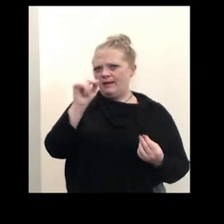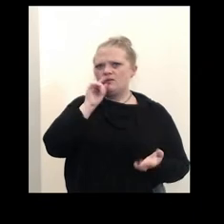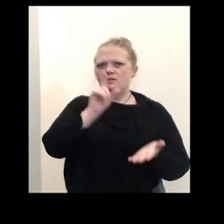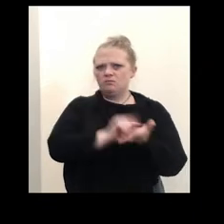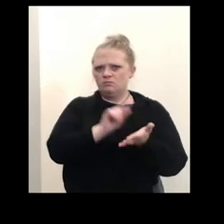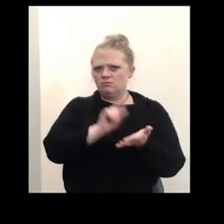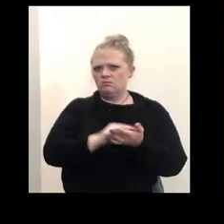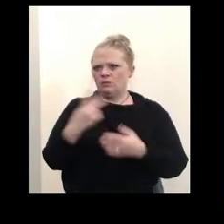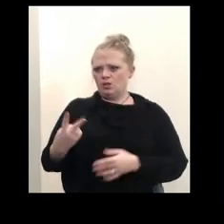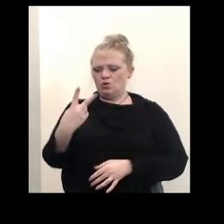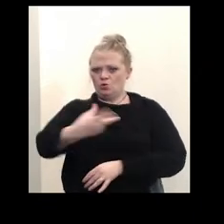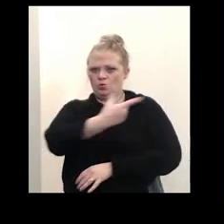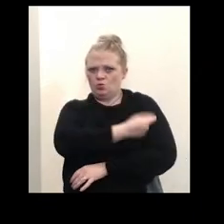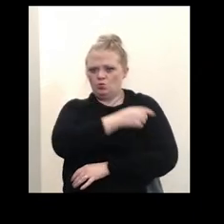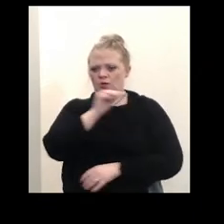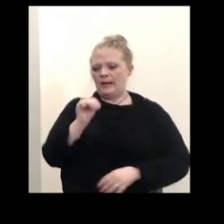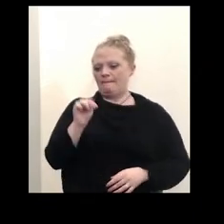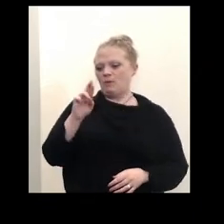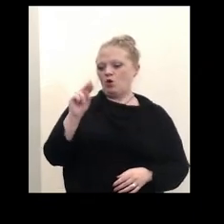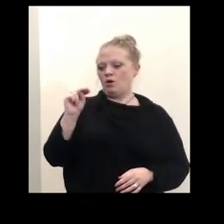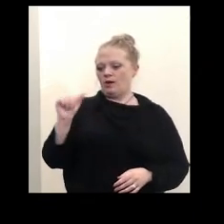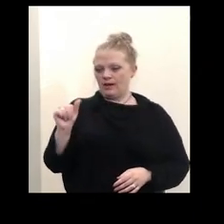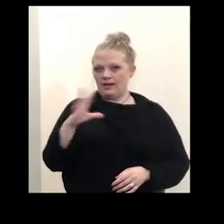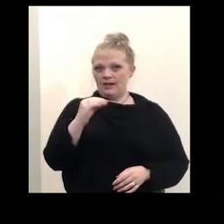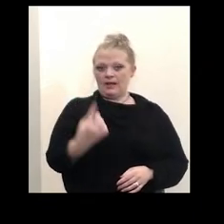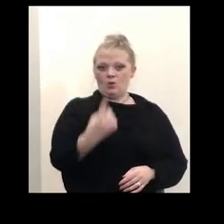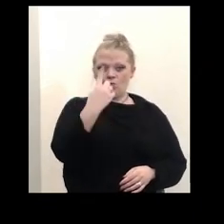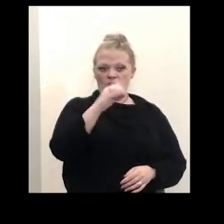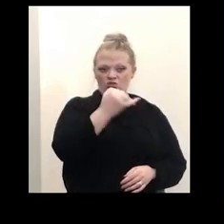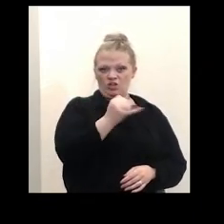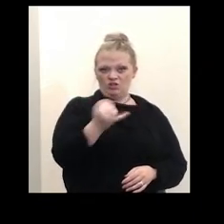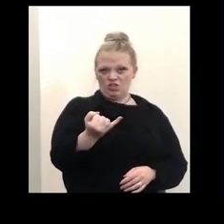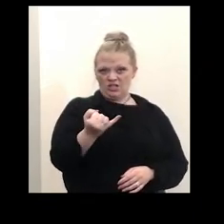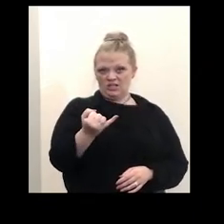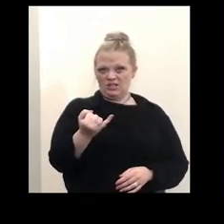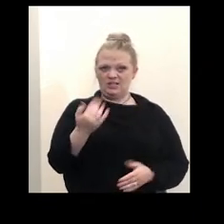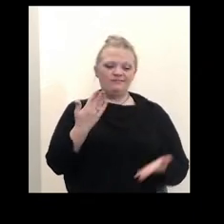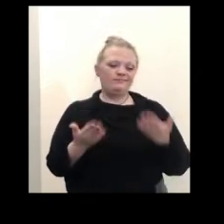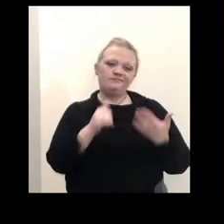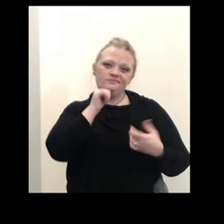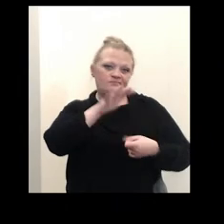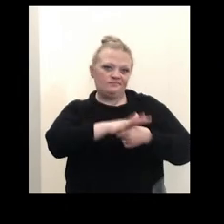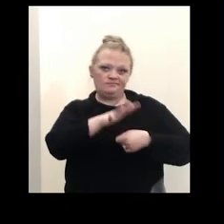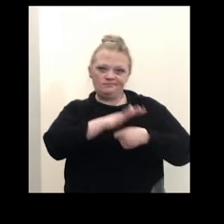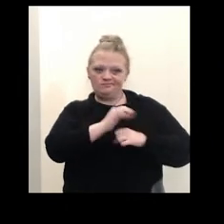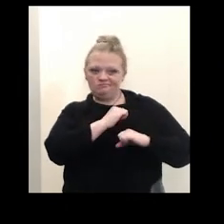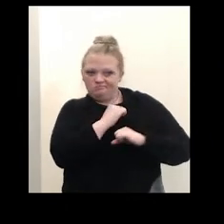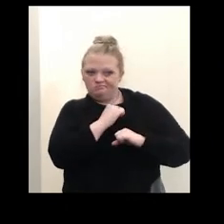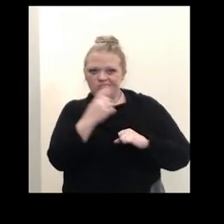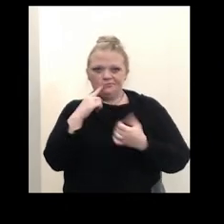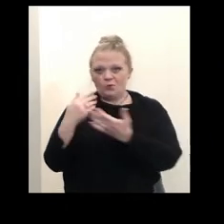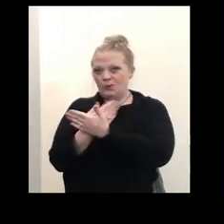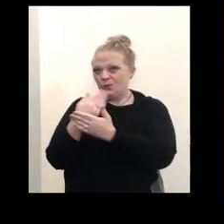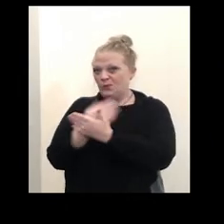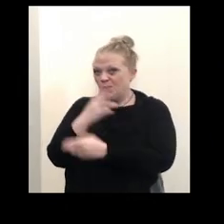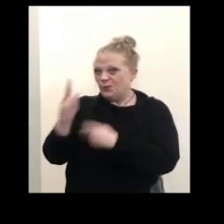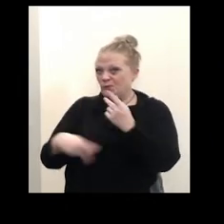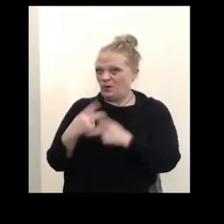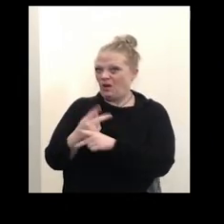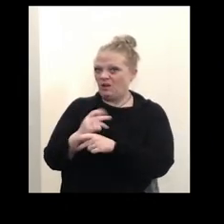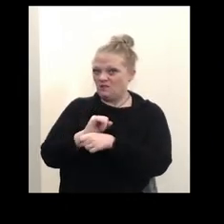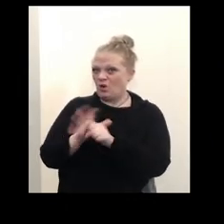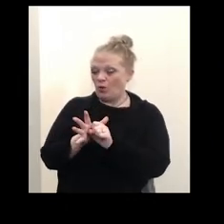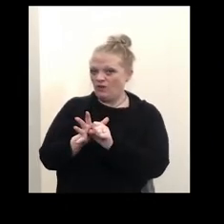doses of the mRNA and one dose of Johnson and Johnson is probably not enough to protect us for these new variant strains. So